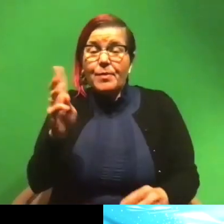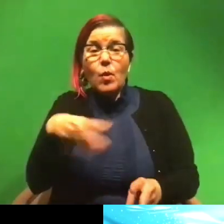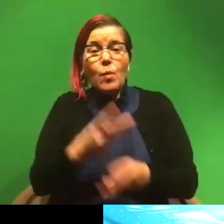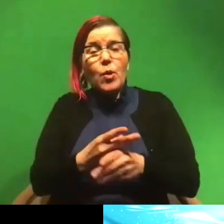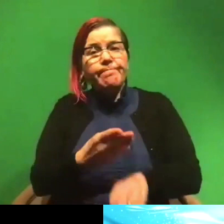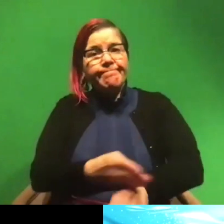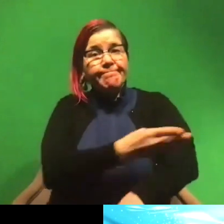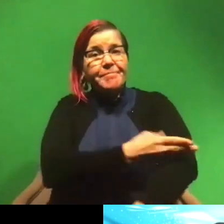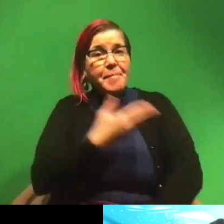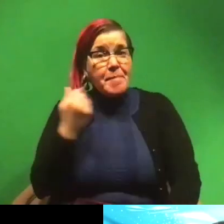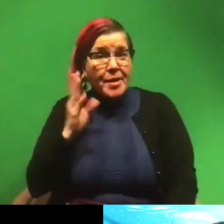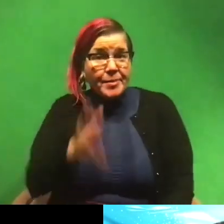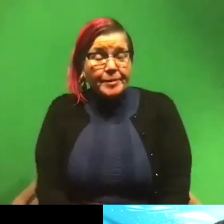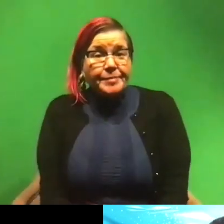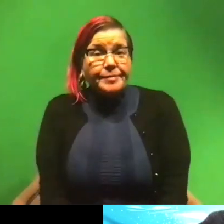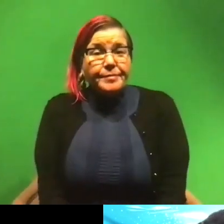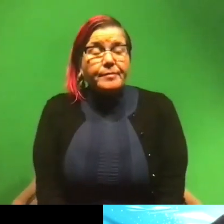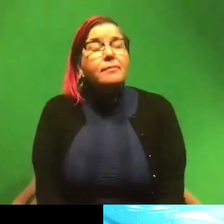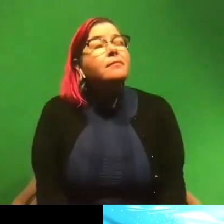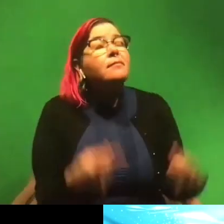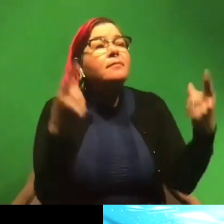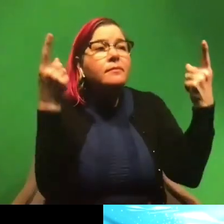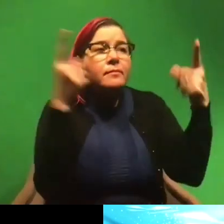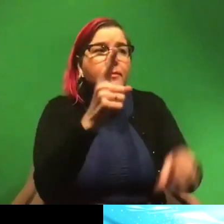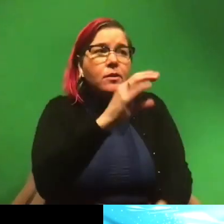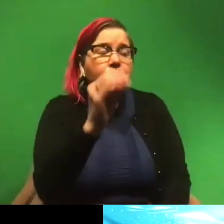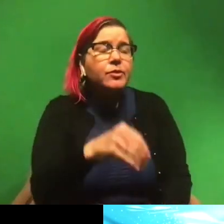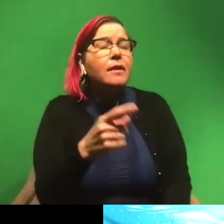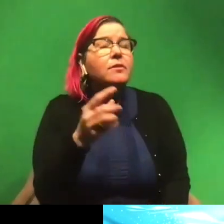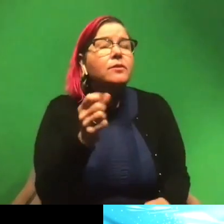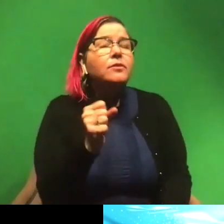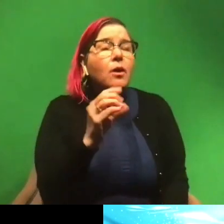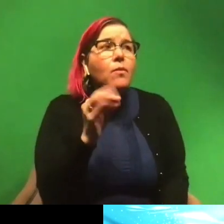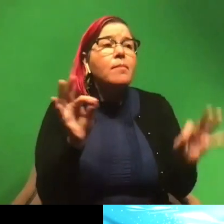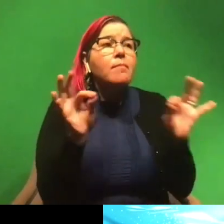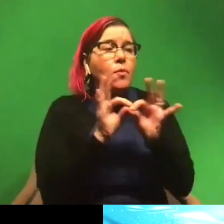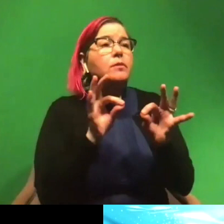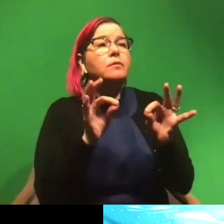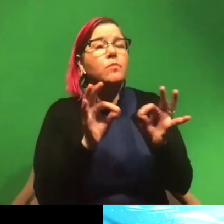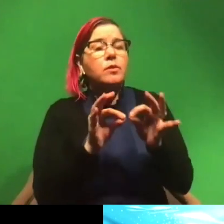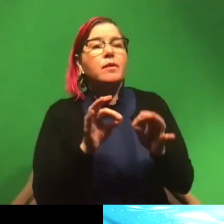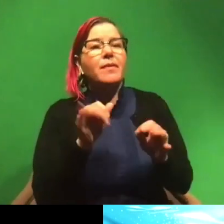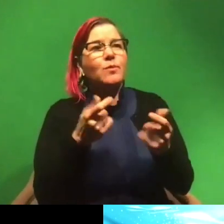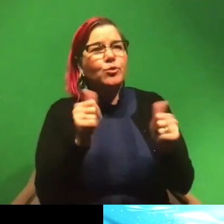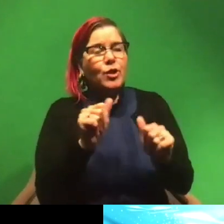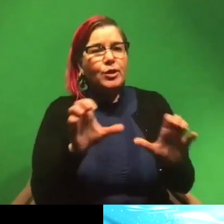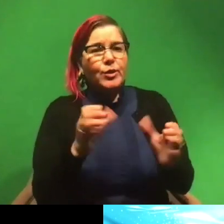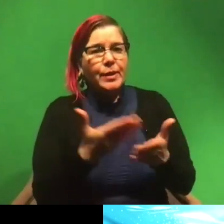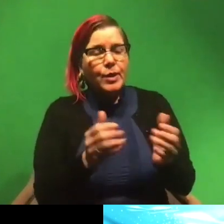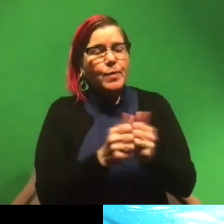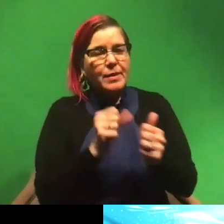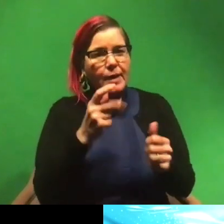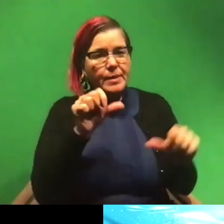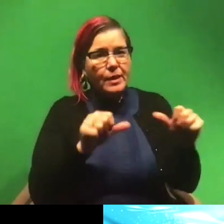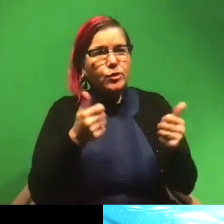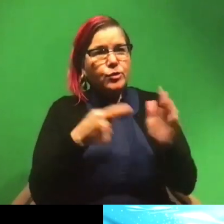much better place. I couldn't agree more. I think that's so, so important. And that's kind of what we're trying to do with Skype a Scientist